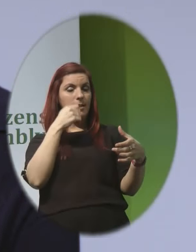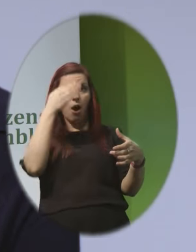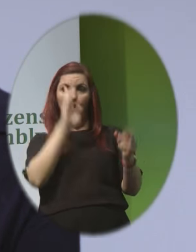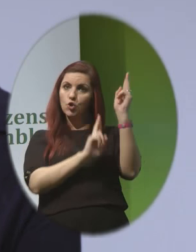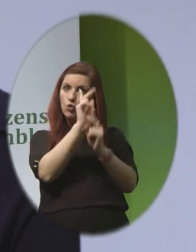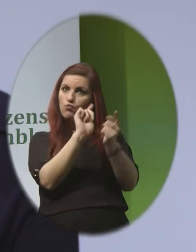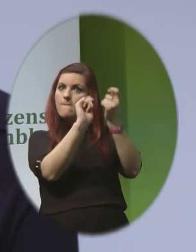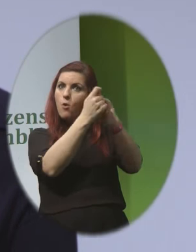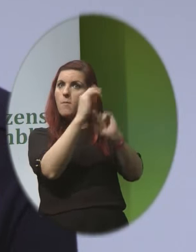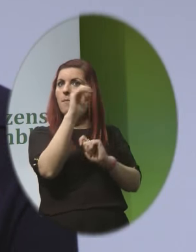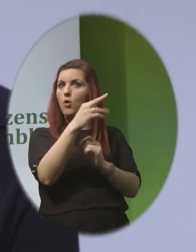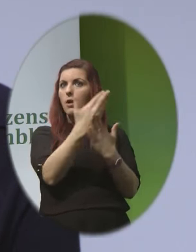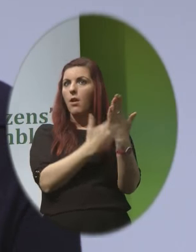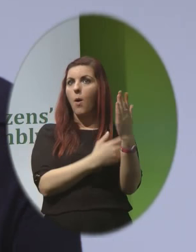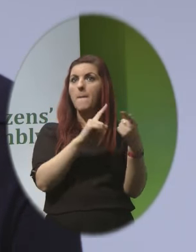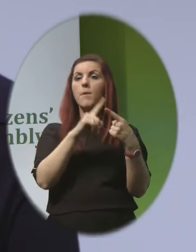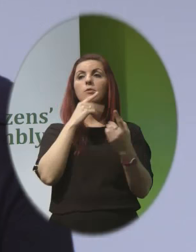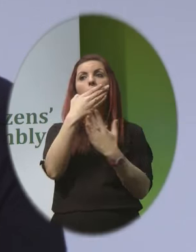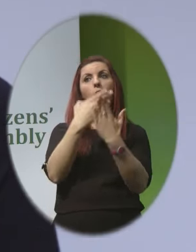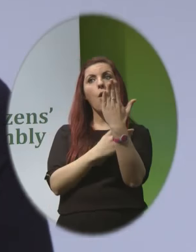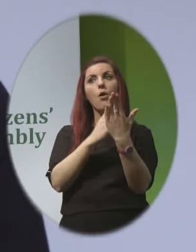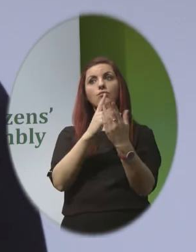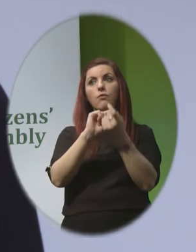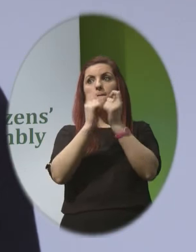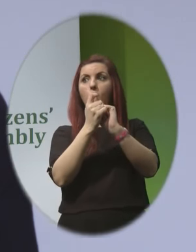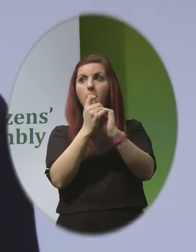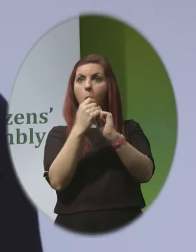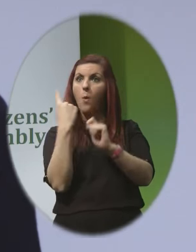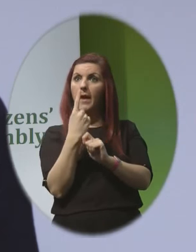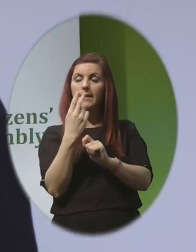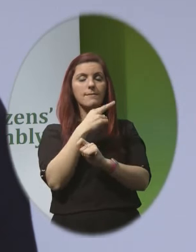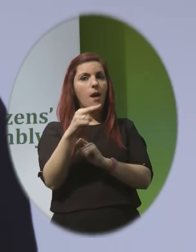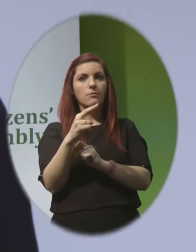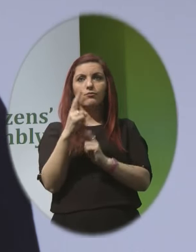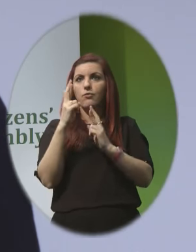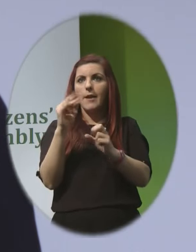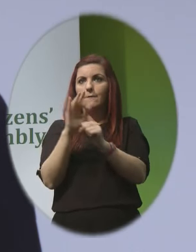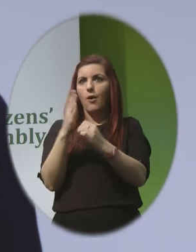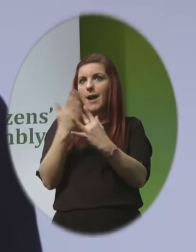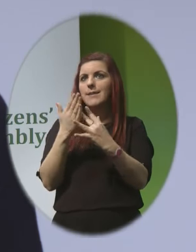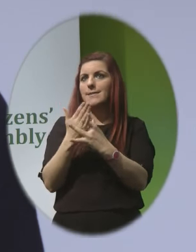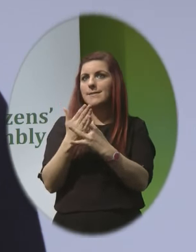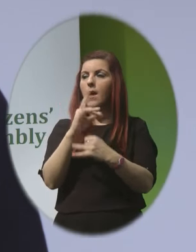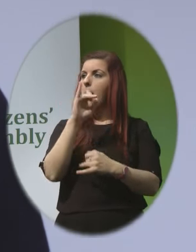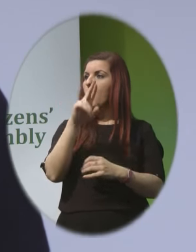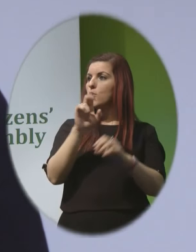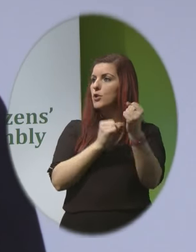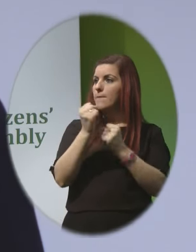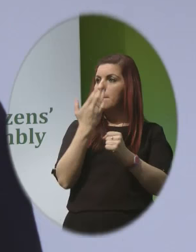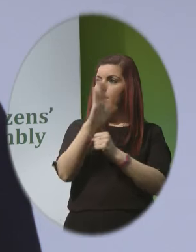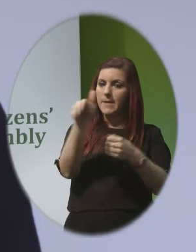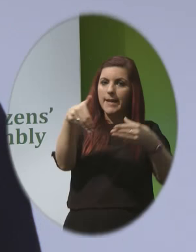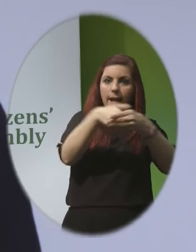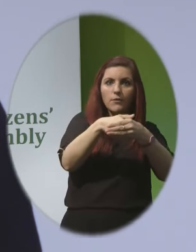laws but law reform alone is insufficient to ensure access abortion services must be integrated into the